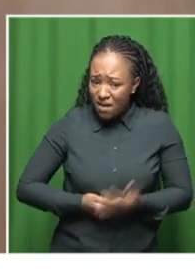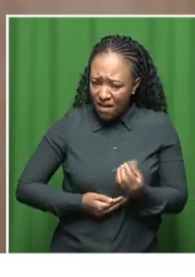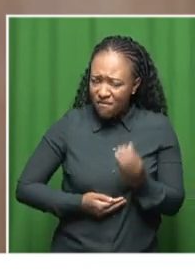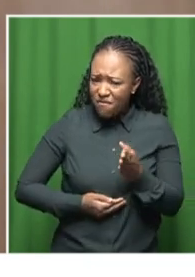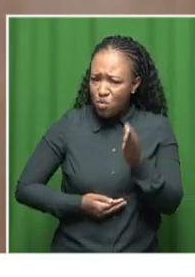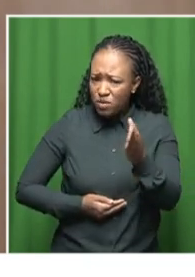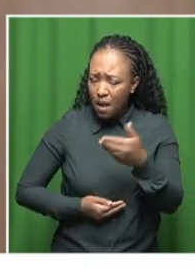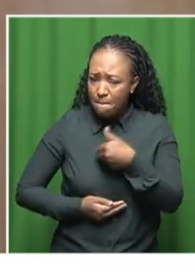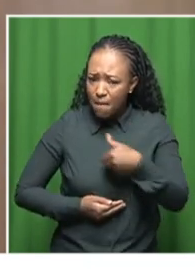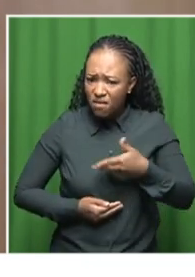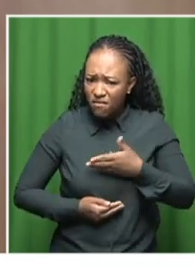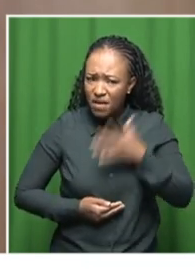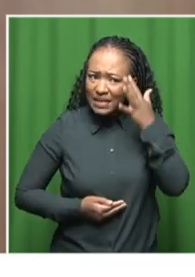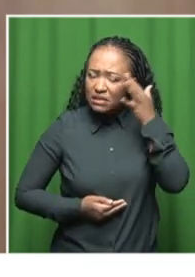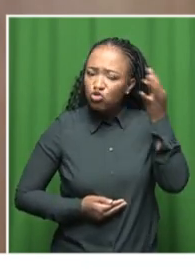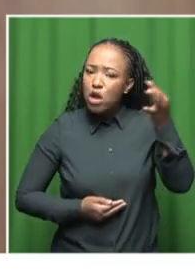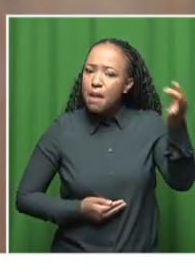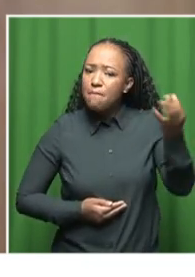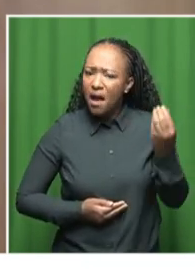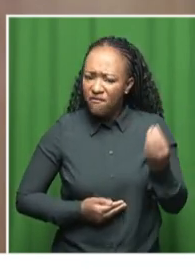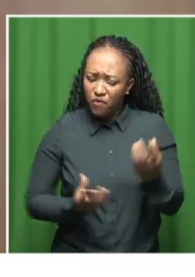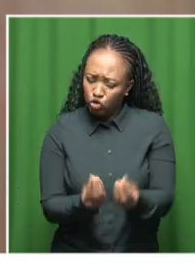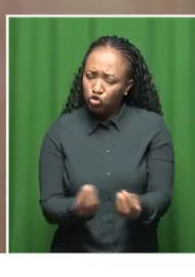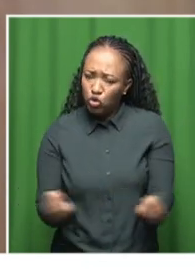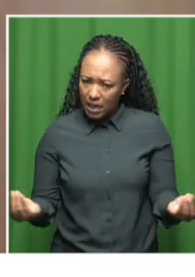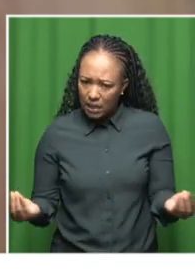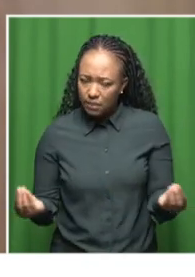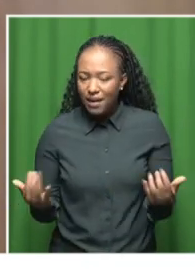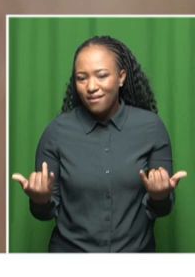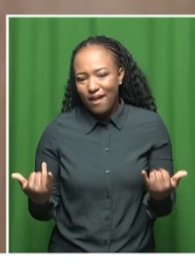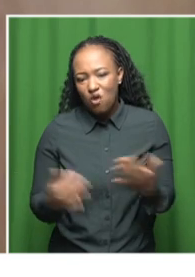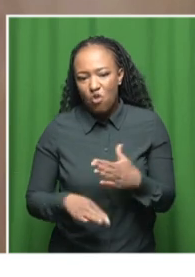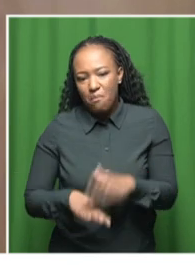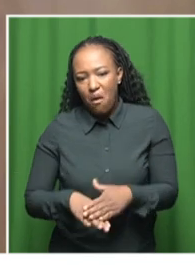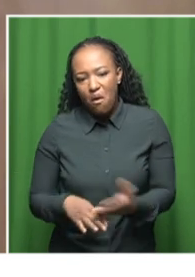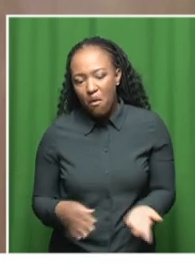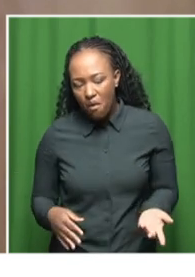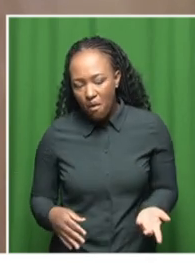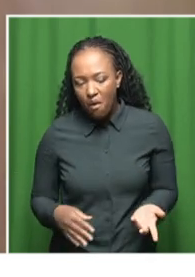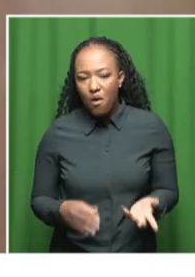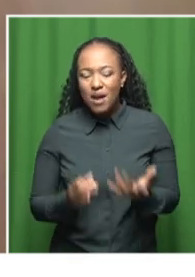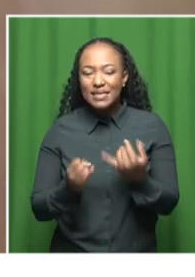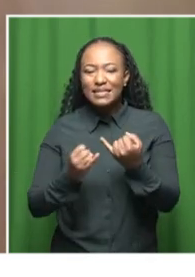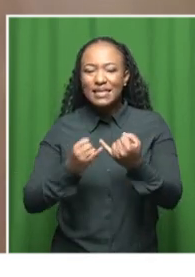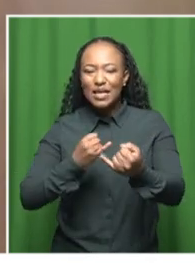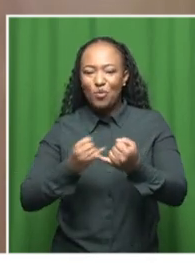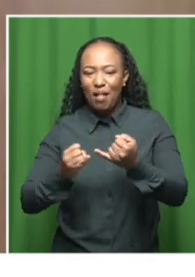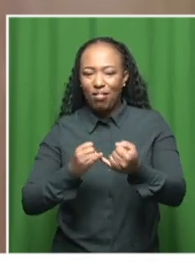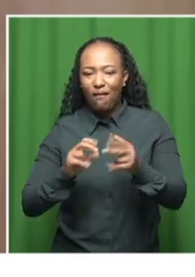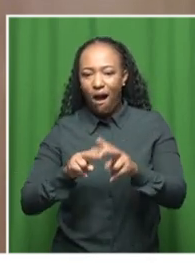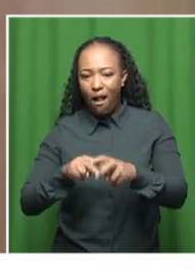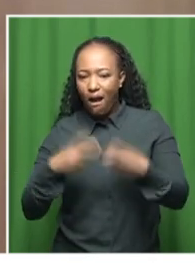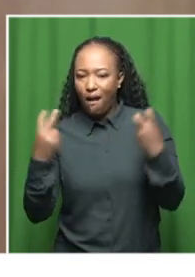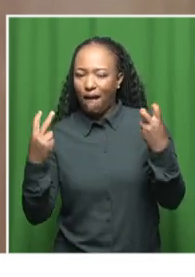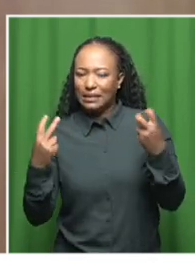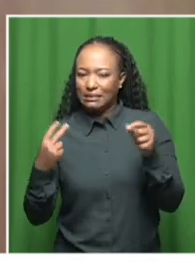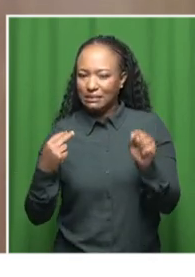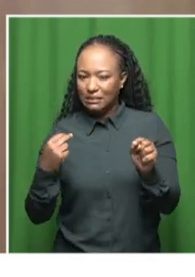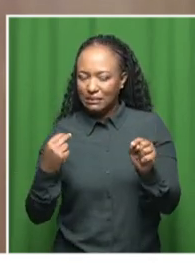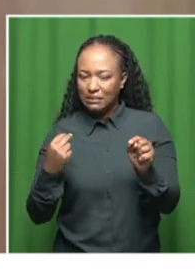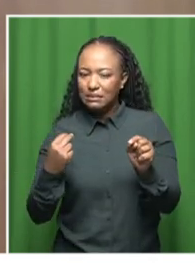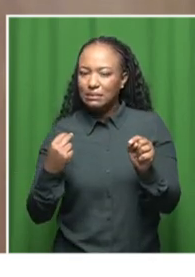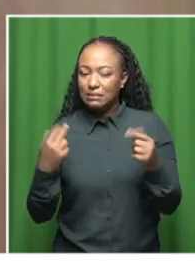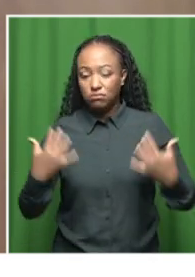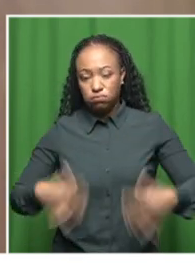Parents, that is, their dreams for their children, they know more. The sexual assault matters. More than 11,000 were